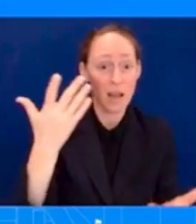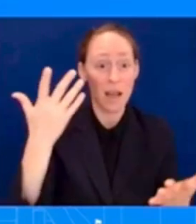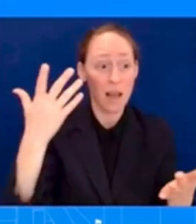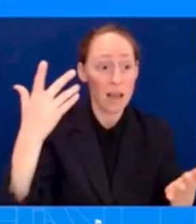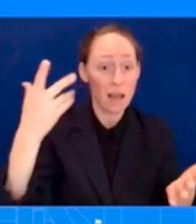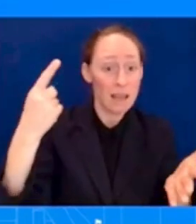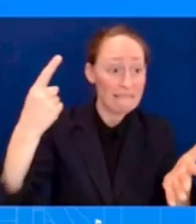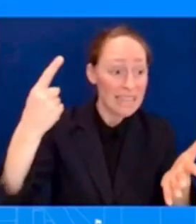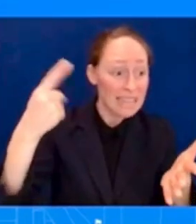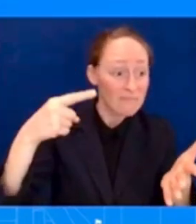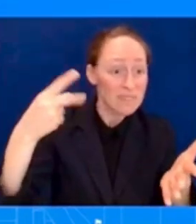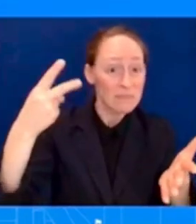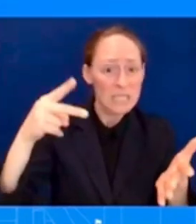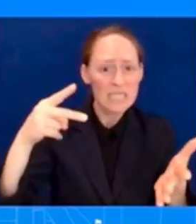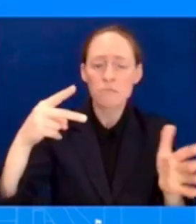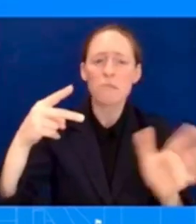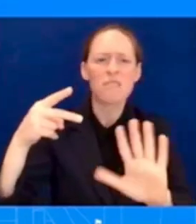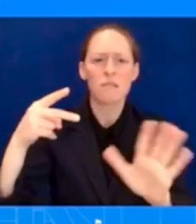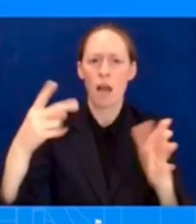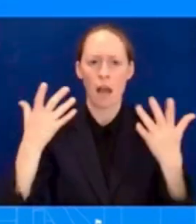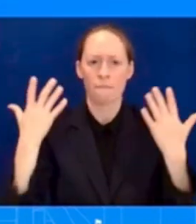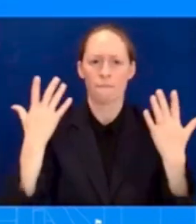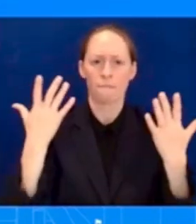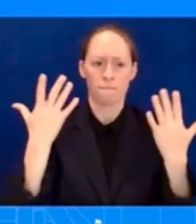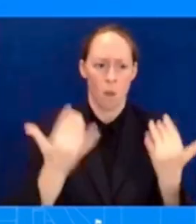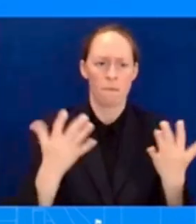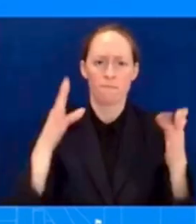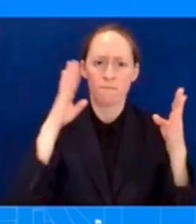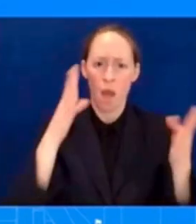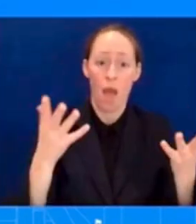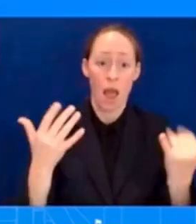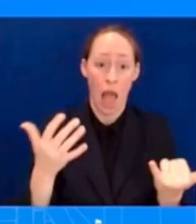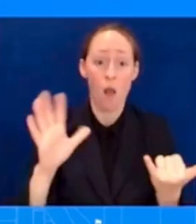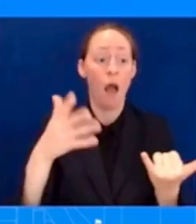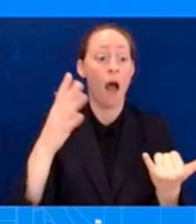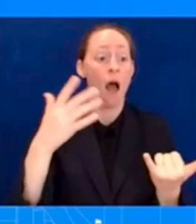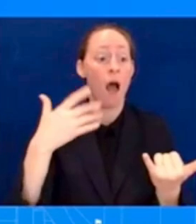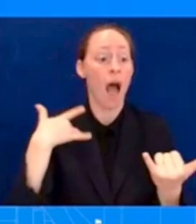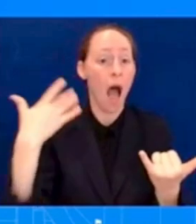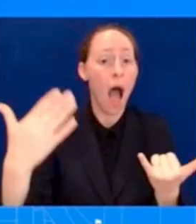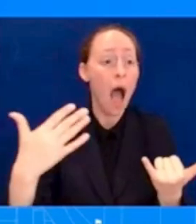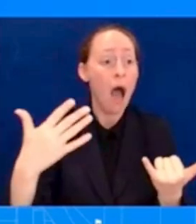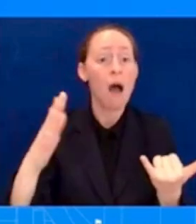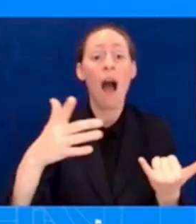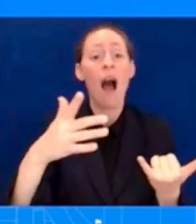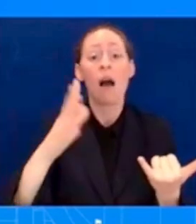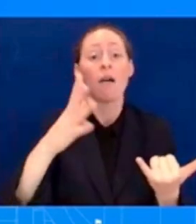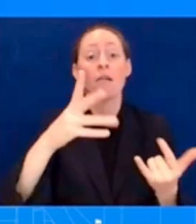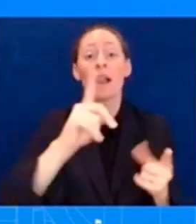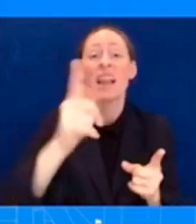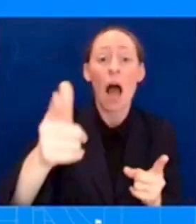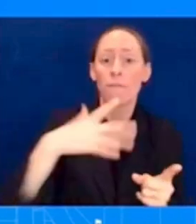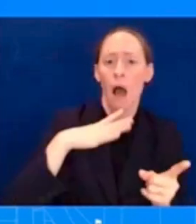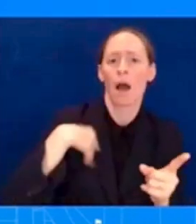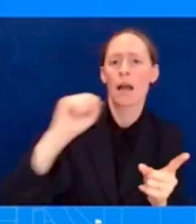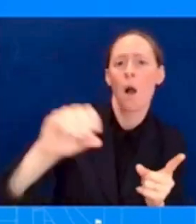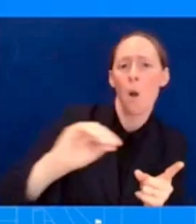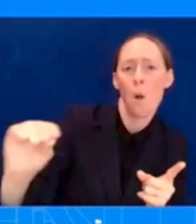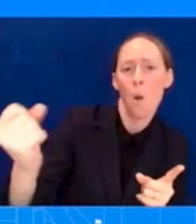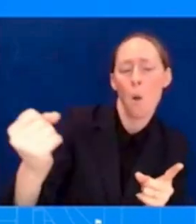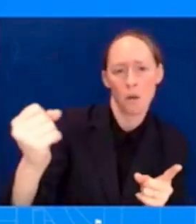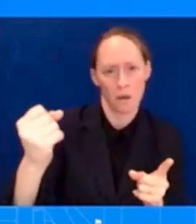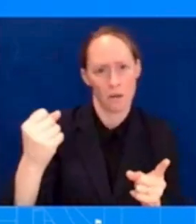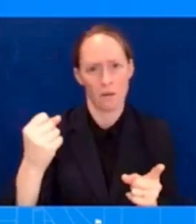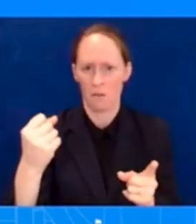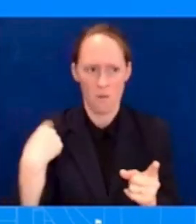it around um so at this point i have no awareness of anything that we have not been able to meet and we will continue to build up our presence here on the